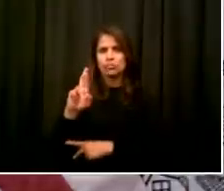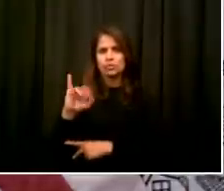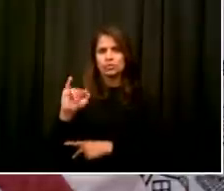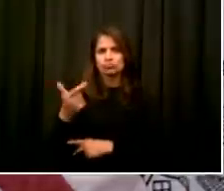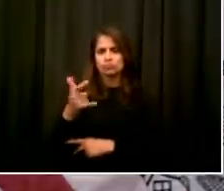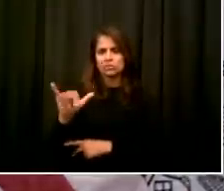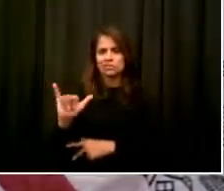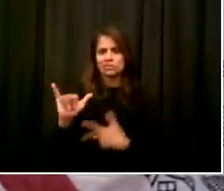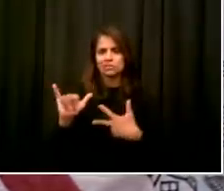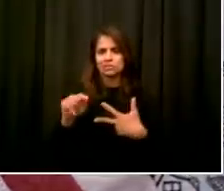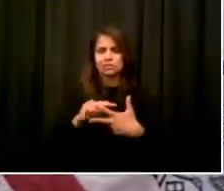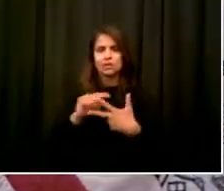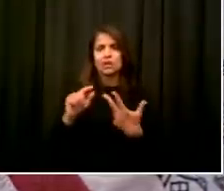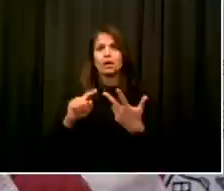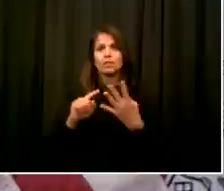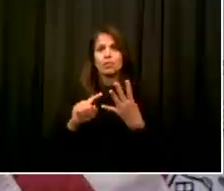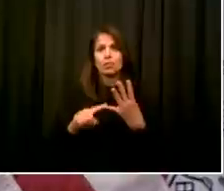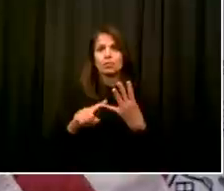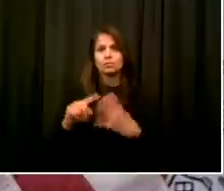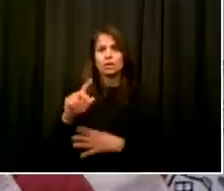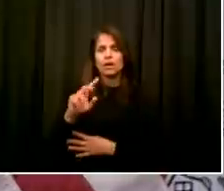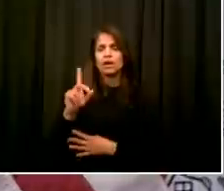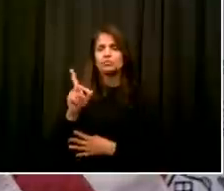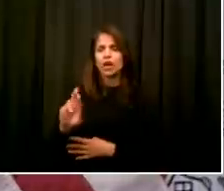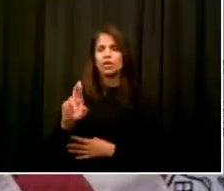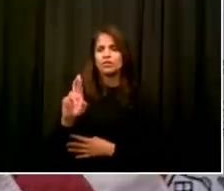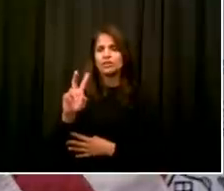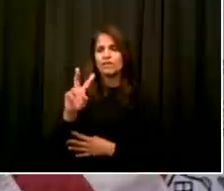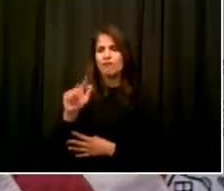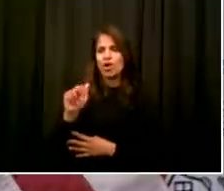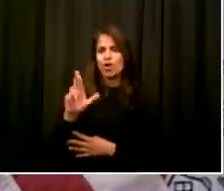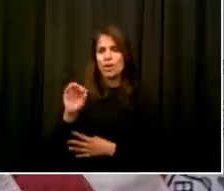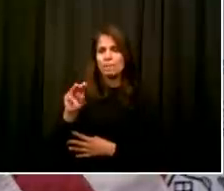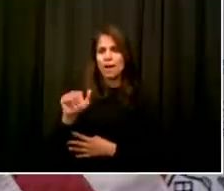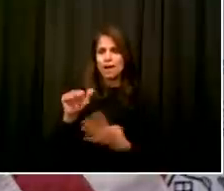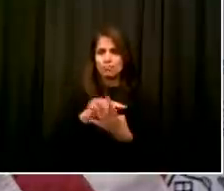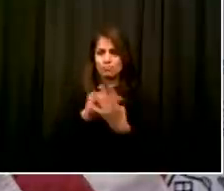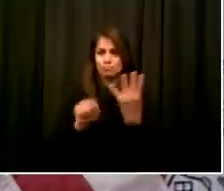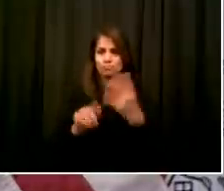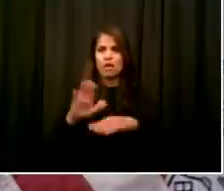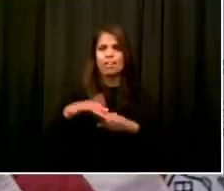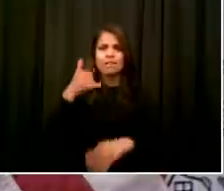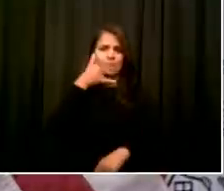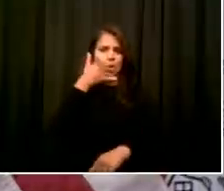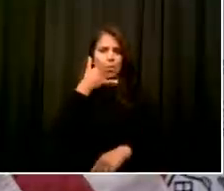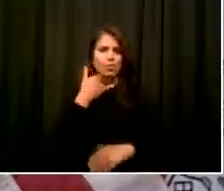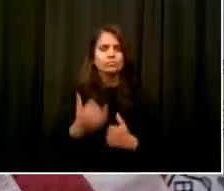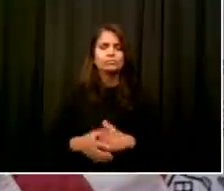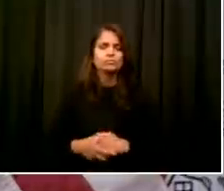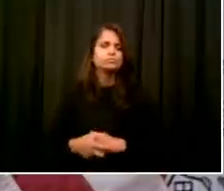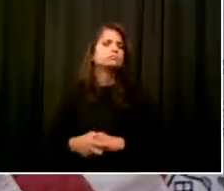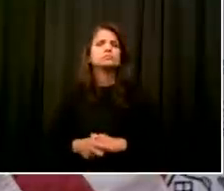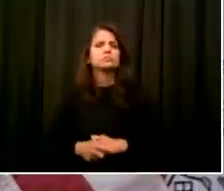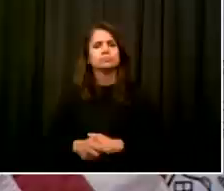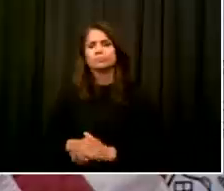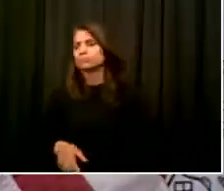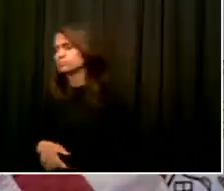I will start with Emily from New York One. Good morning, Mayor de Blasio. I hope you're well. Hey, Emily. How you doing?